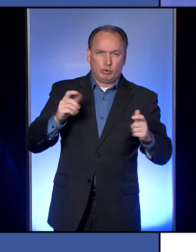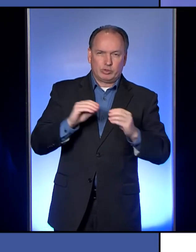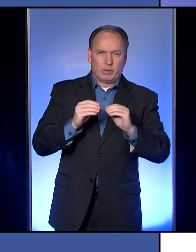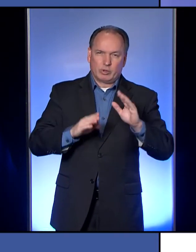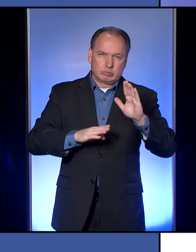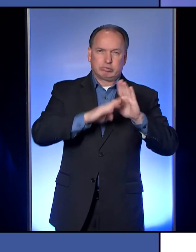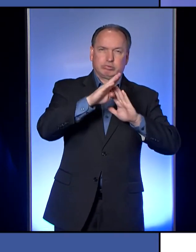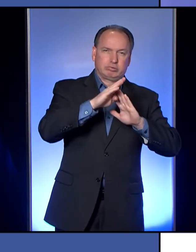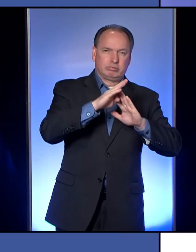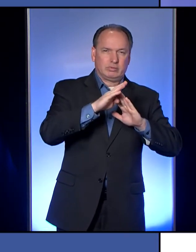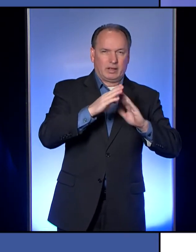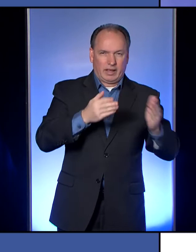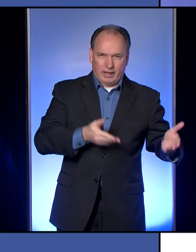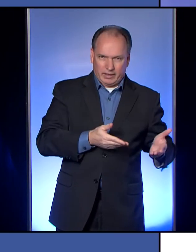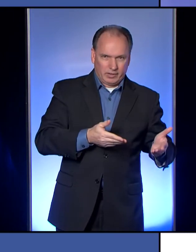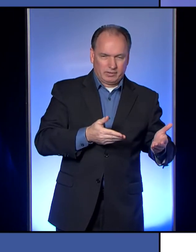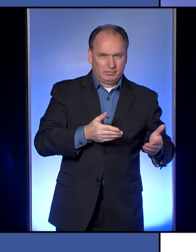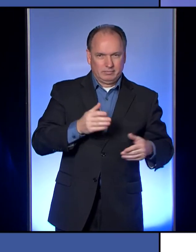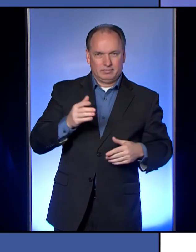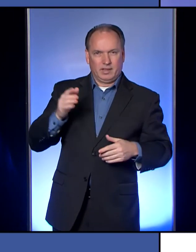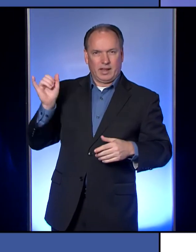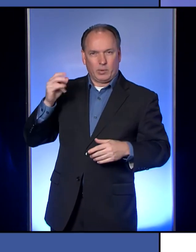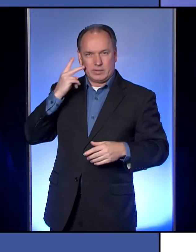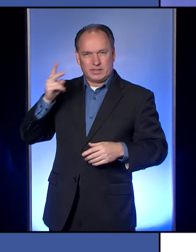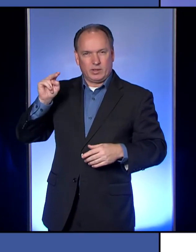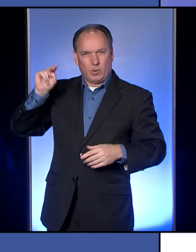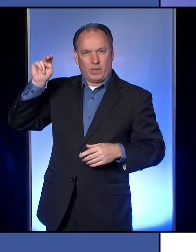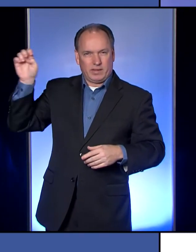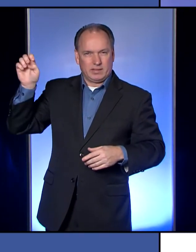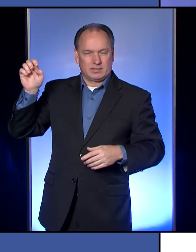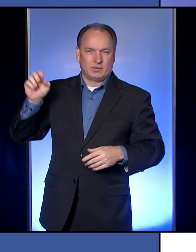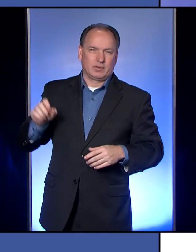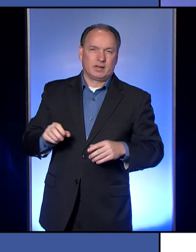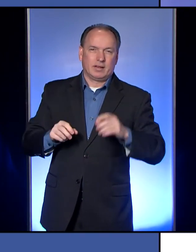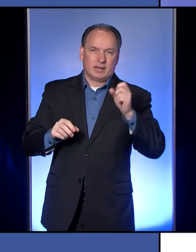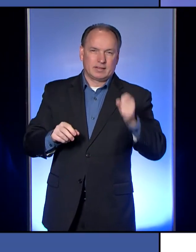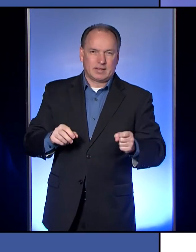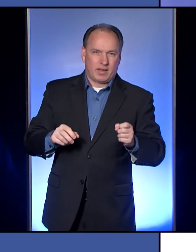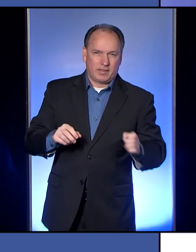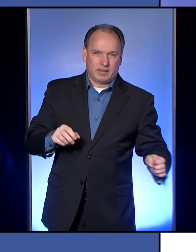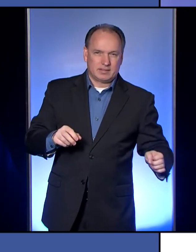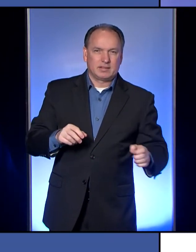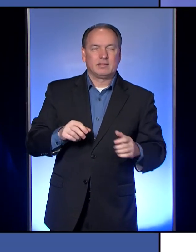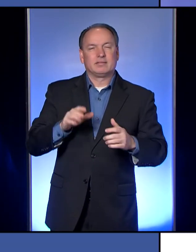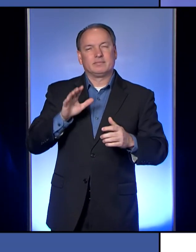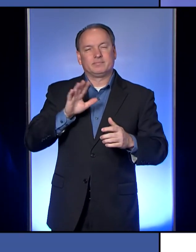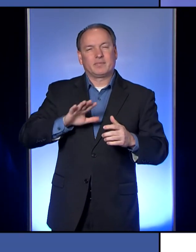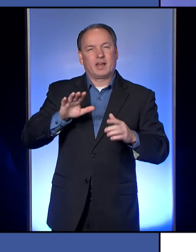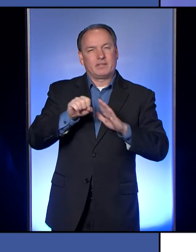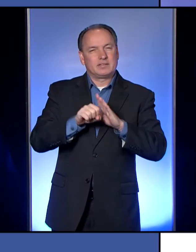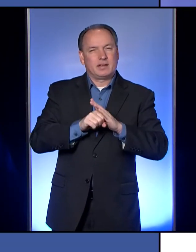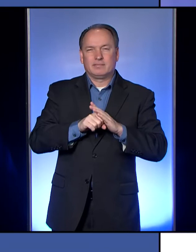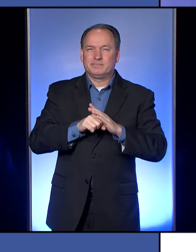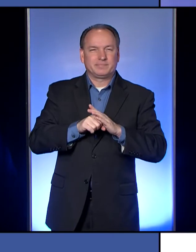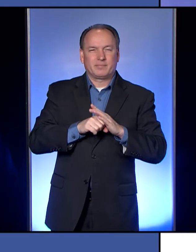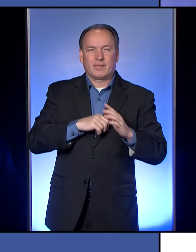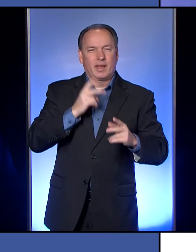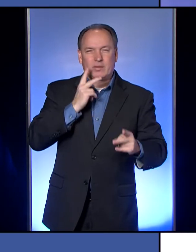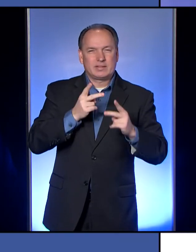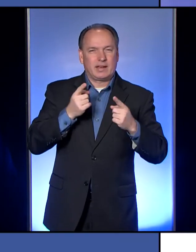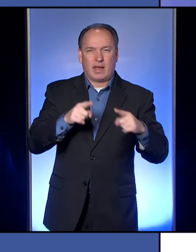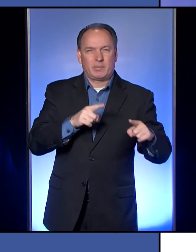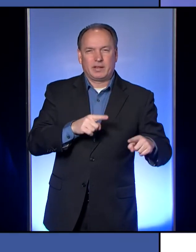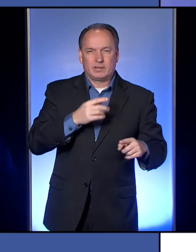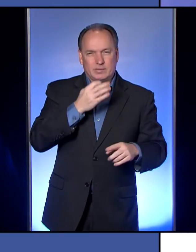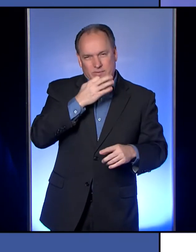other places, like in the Northeast and yeah, the Northeast and the Southeast part of the state, I don't, I don't see that happening anytime